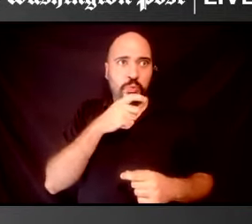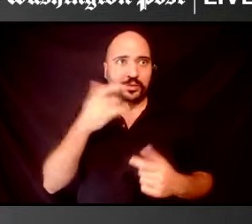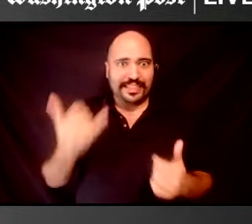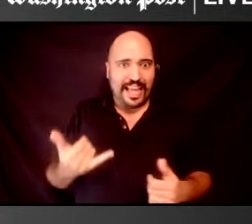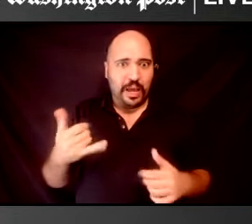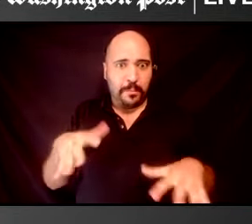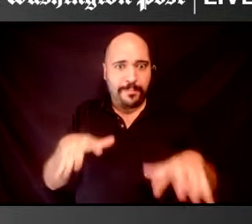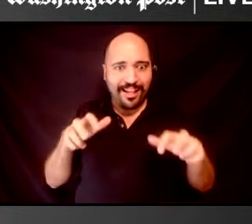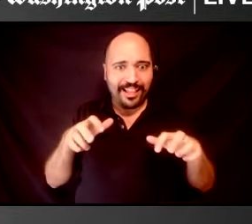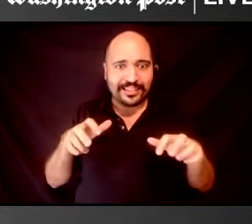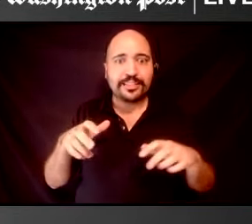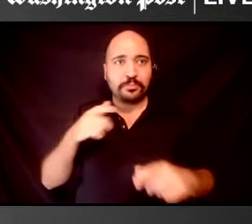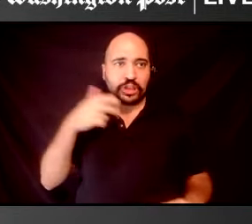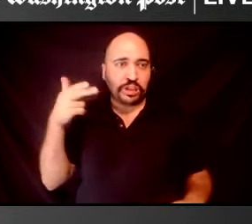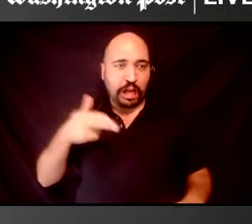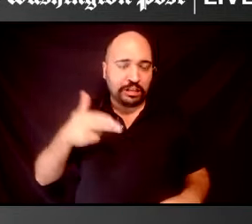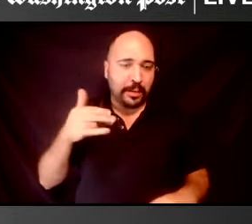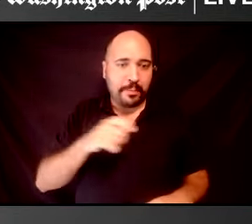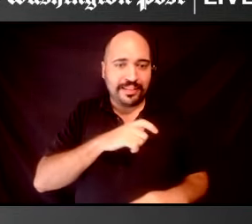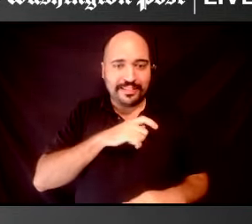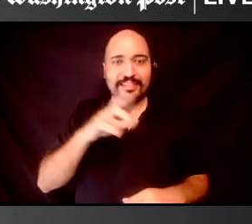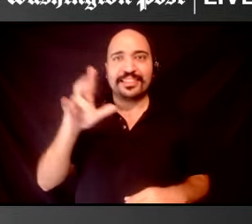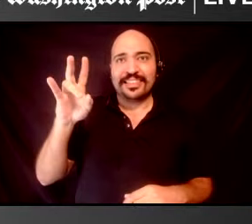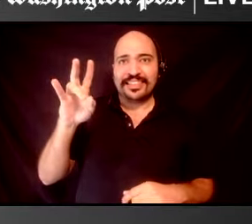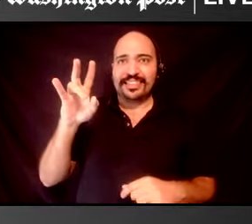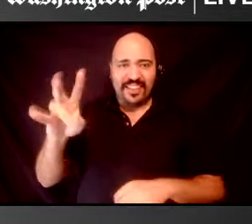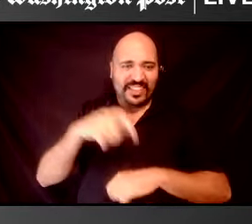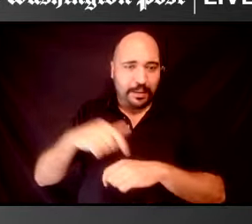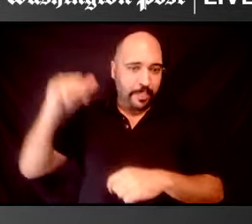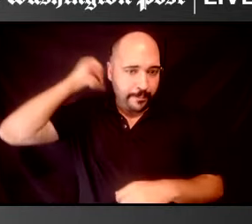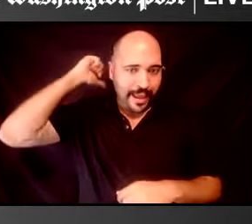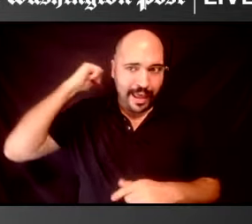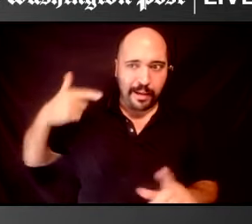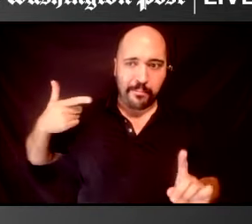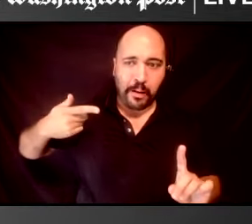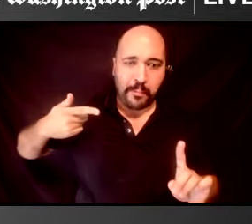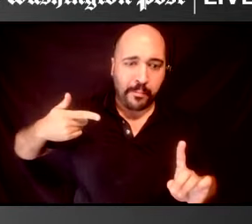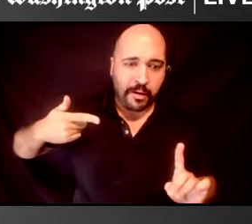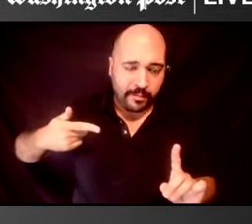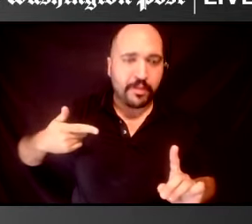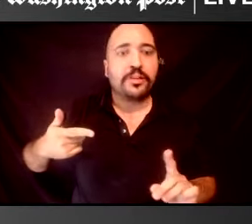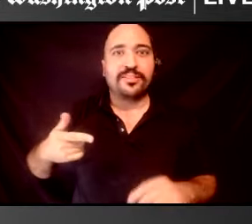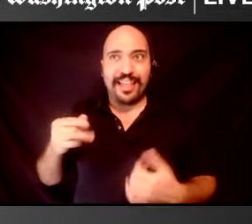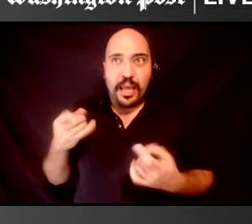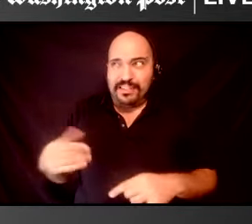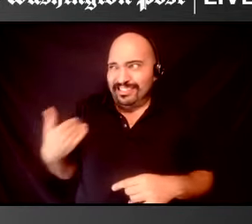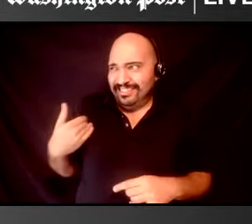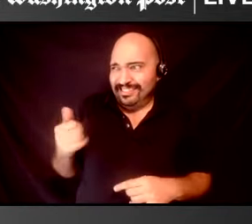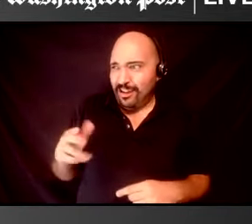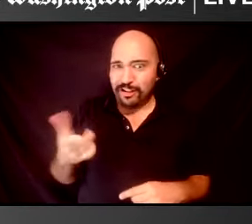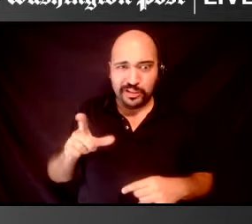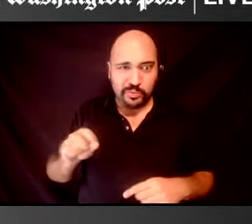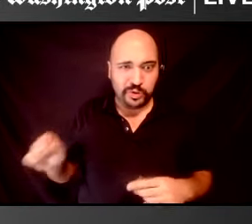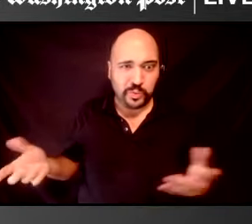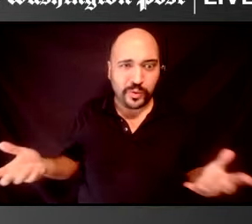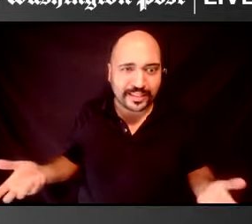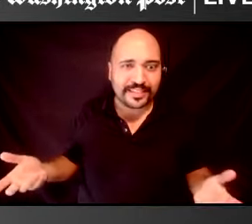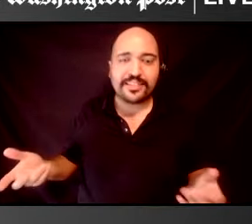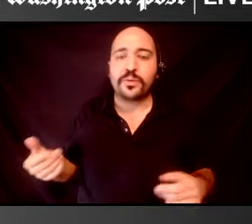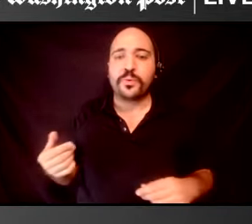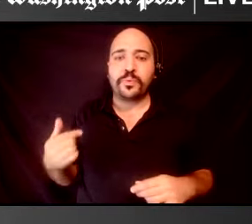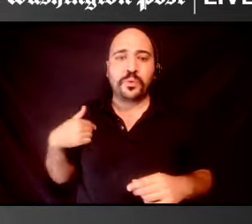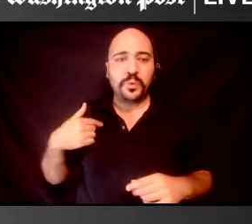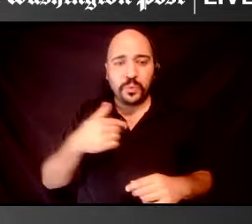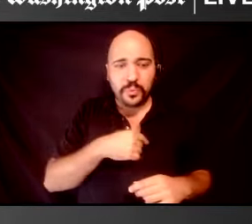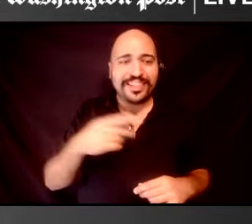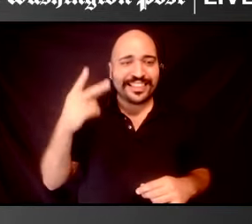the police seven times in his back. Um, and that just happened August, 2020. You know, we, we can